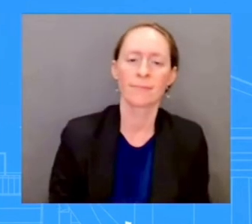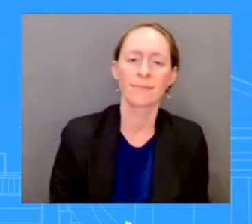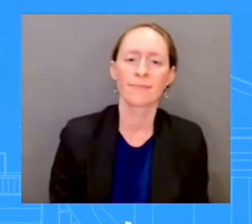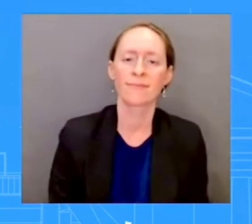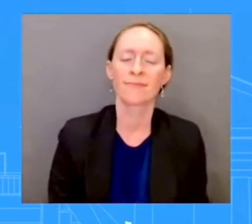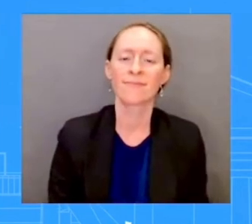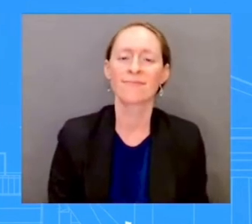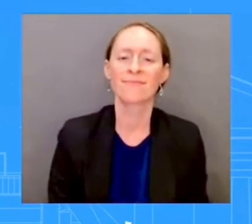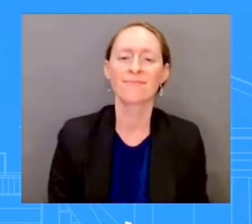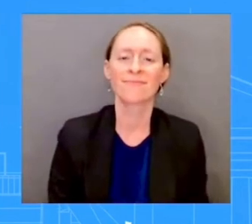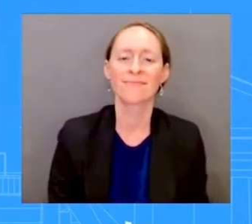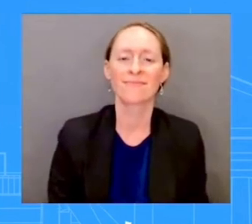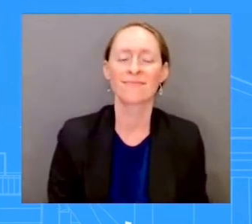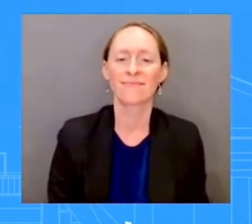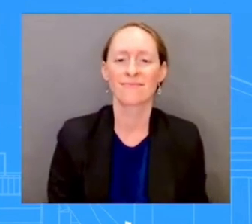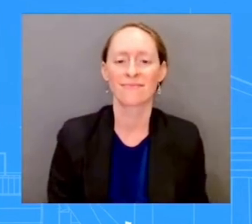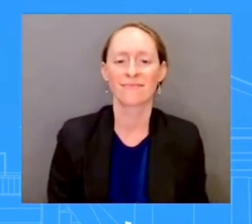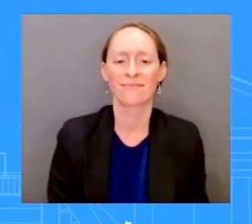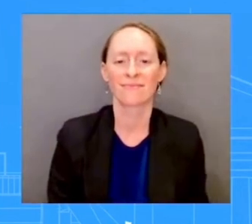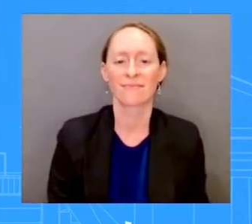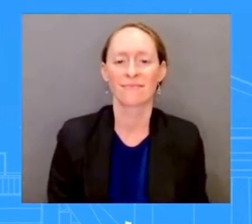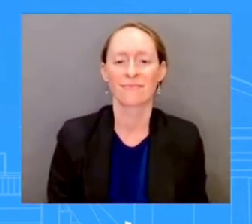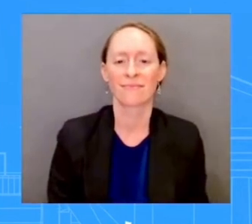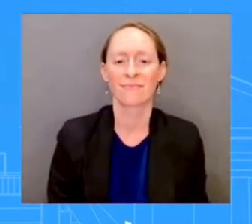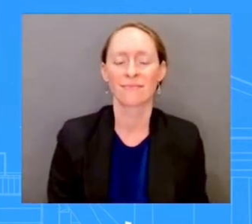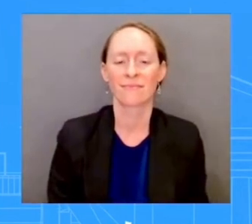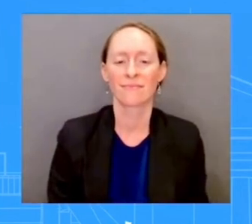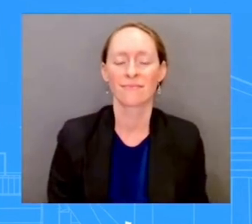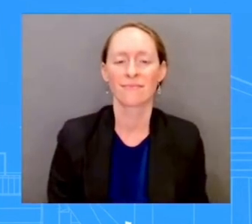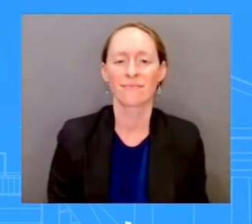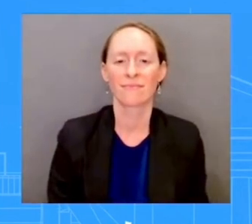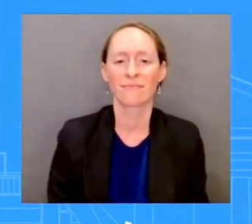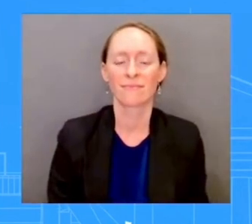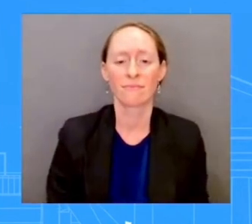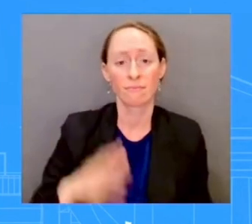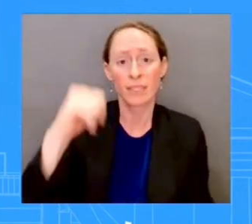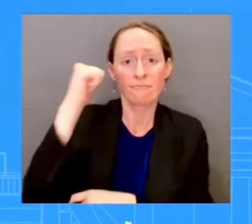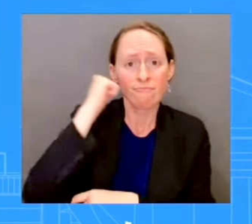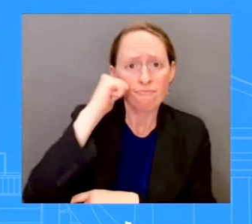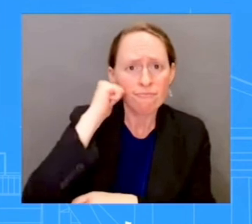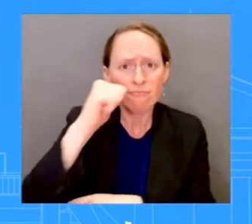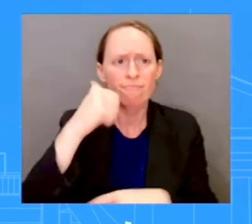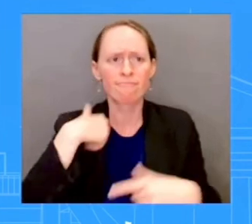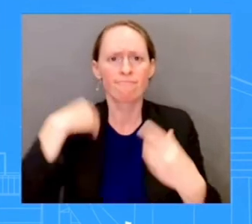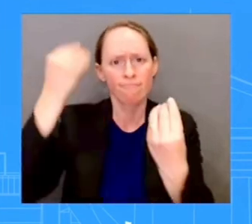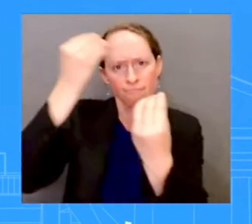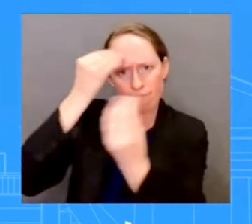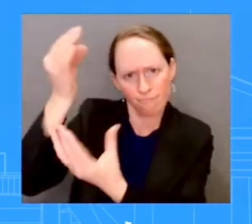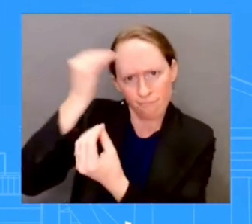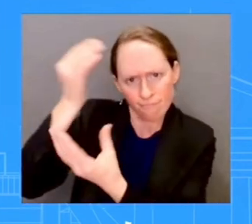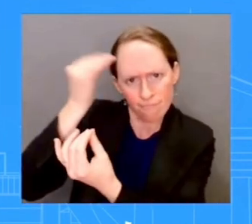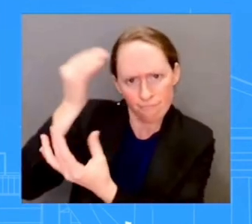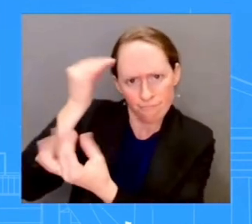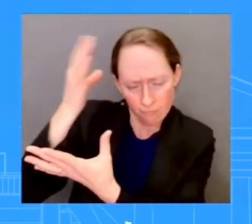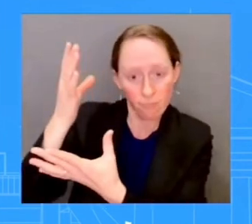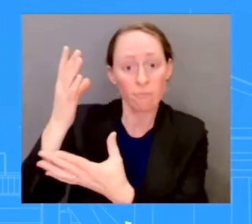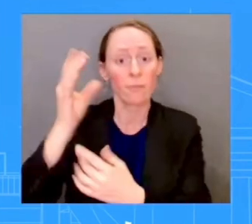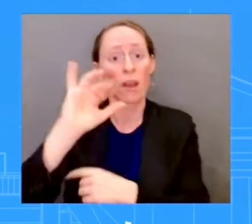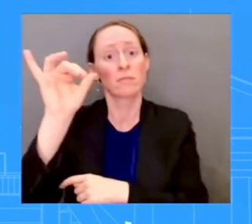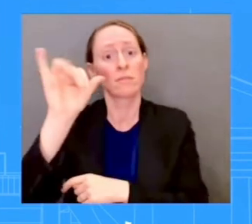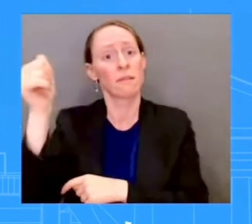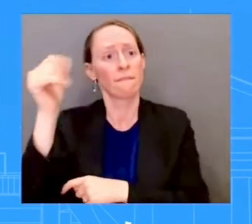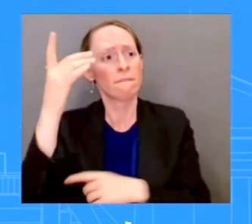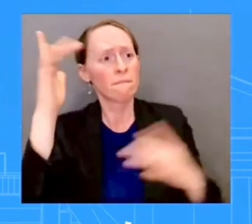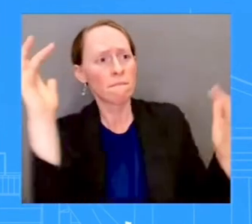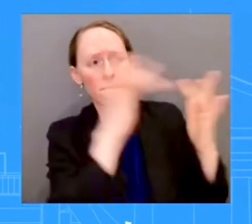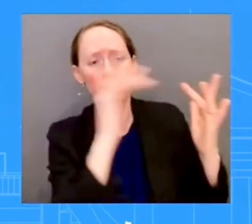He's also been in regular contact with Governor DeSantis. He spoke to the Governor twice today. I spoke to him yesterday as well to check on the